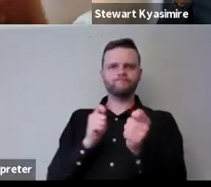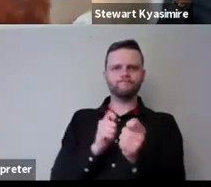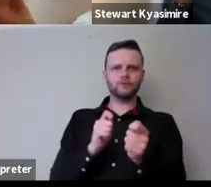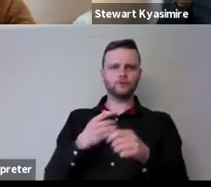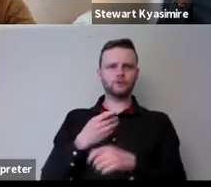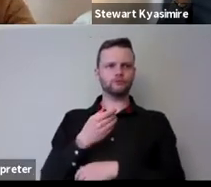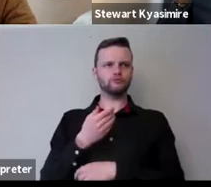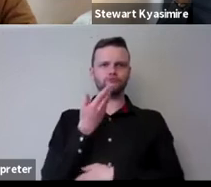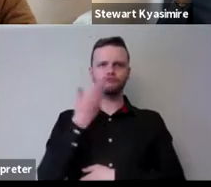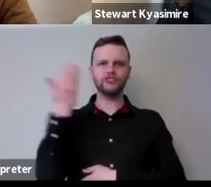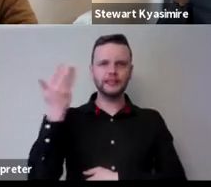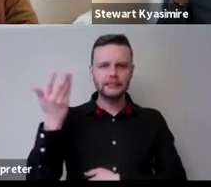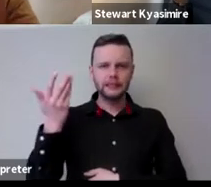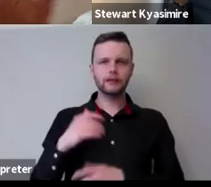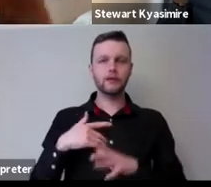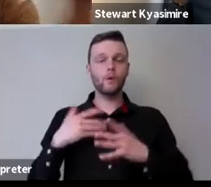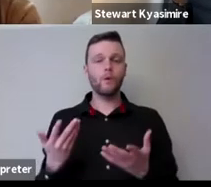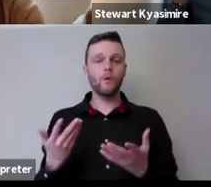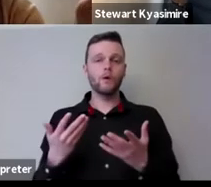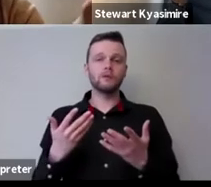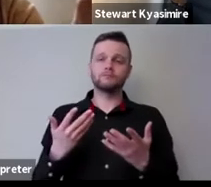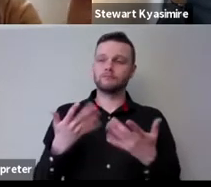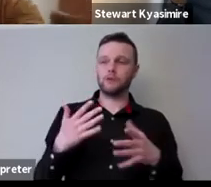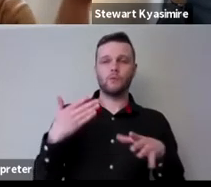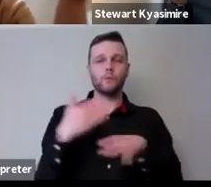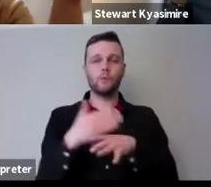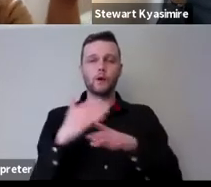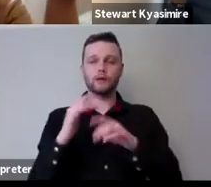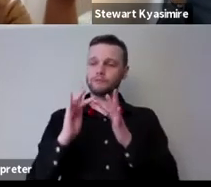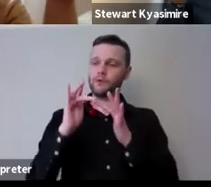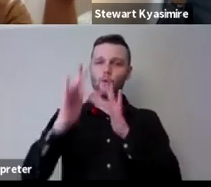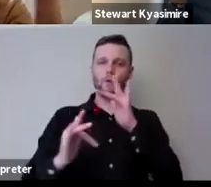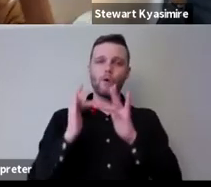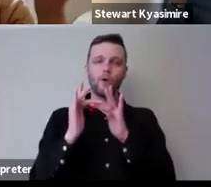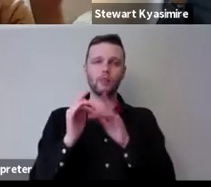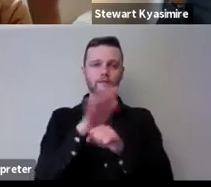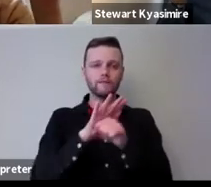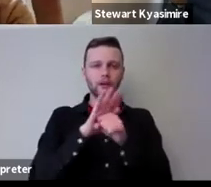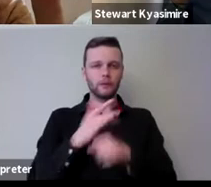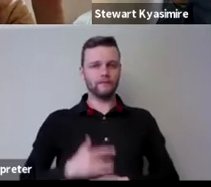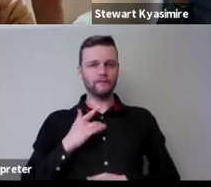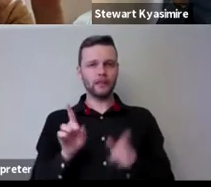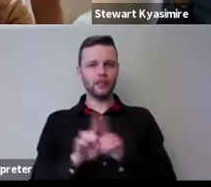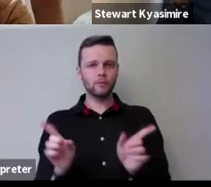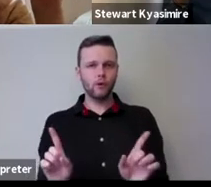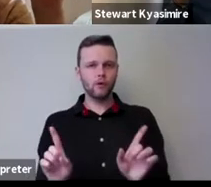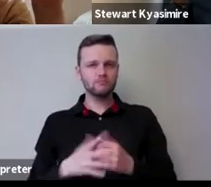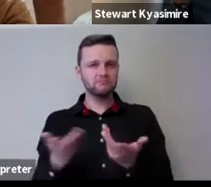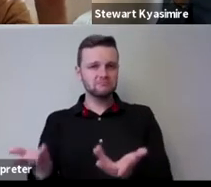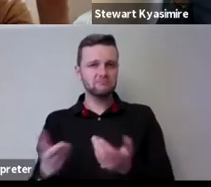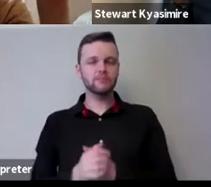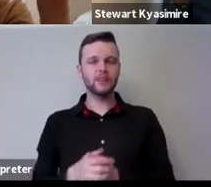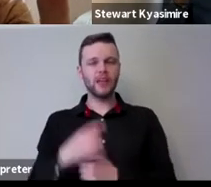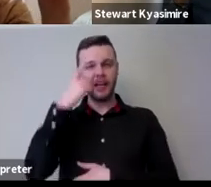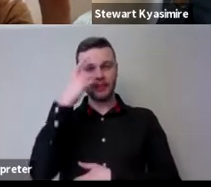being in digital environments might feel like to them and actually I would say 90